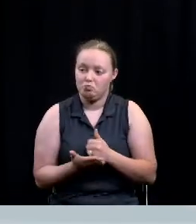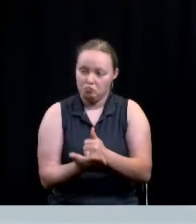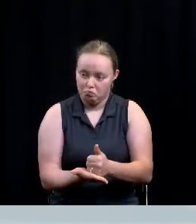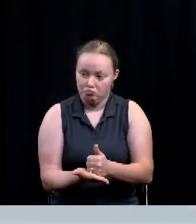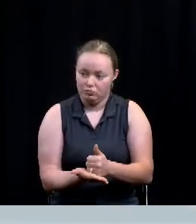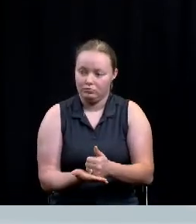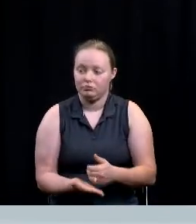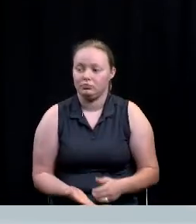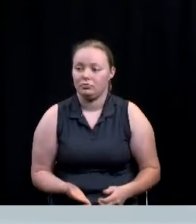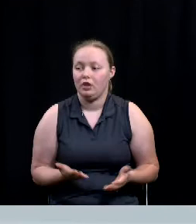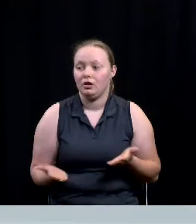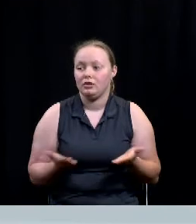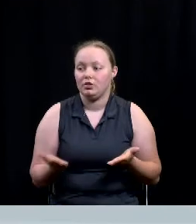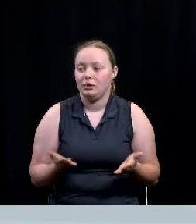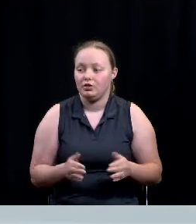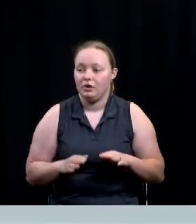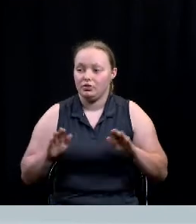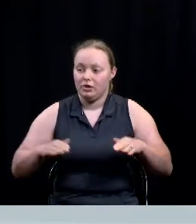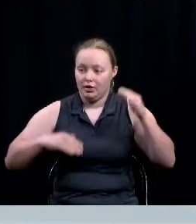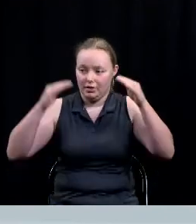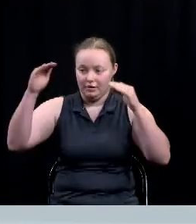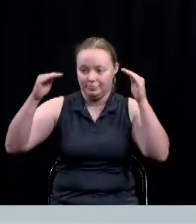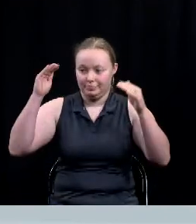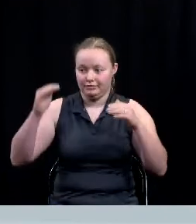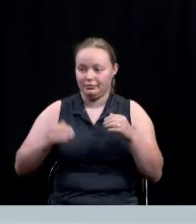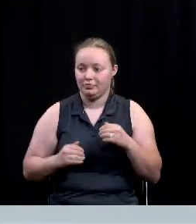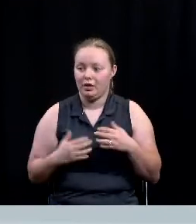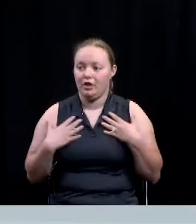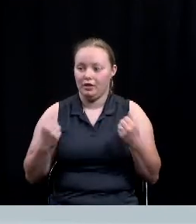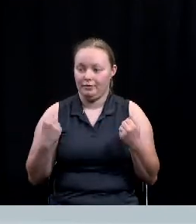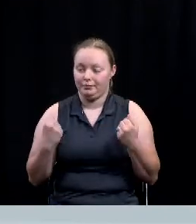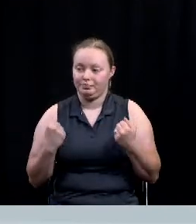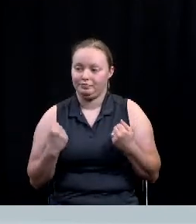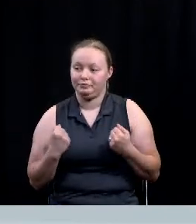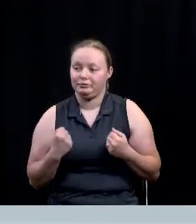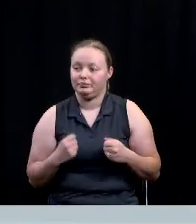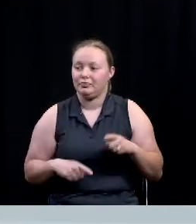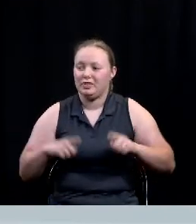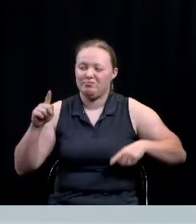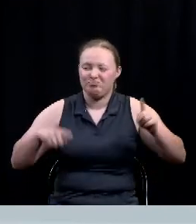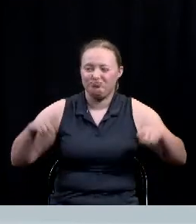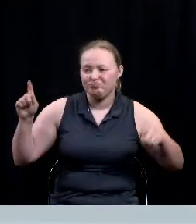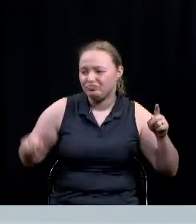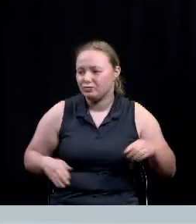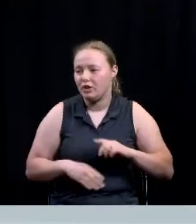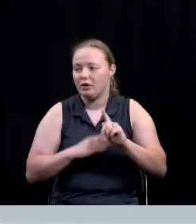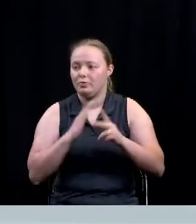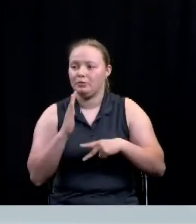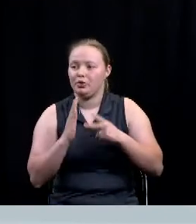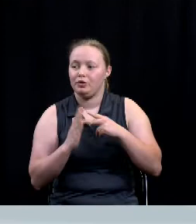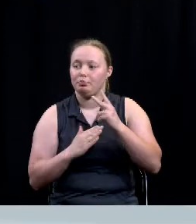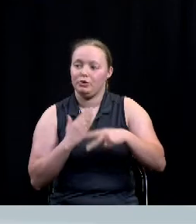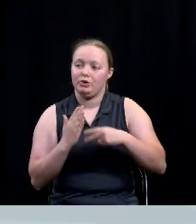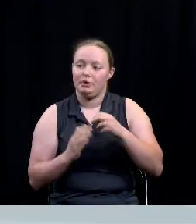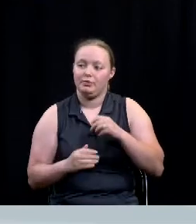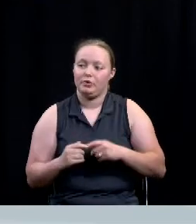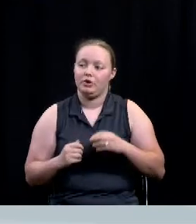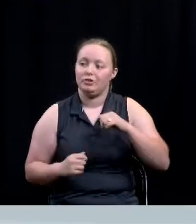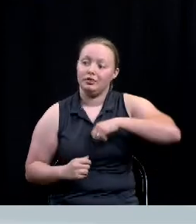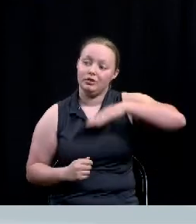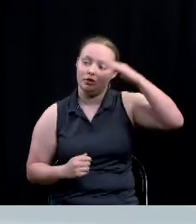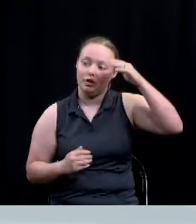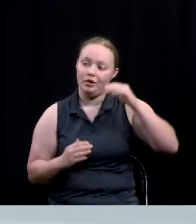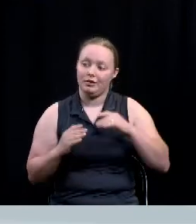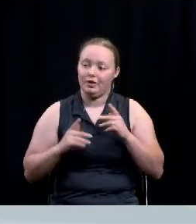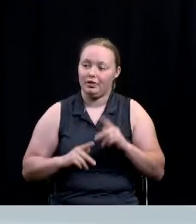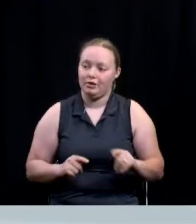related to child and adolescent mental health a wide range of programs and services related to adult mental health MHMR provides a number of veterans